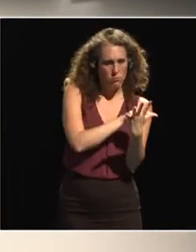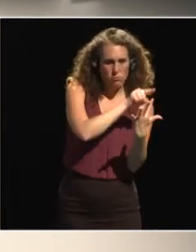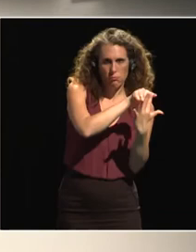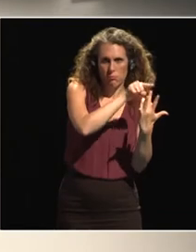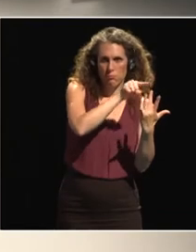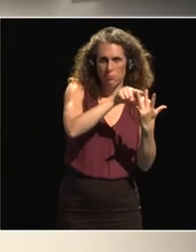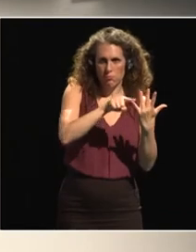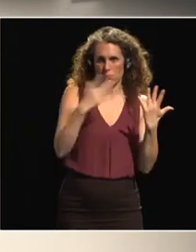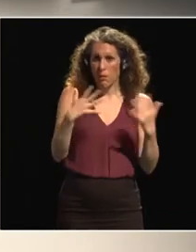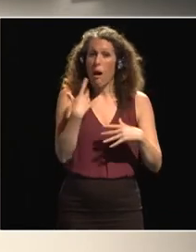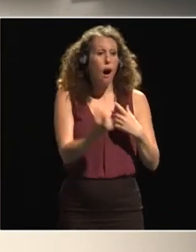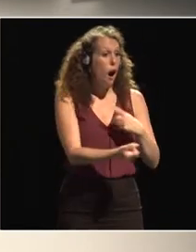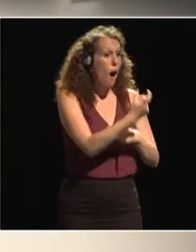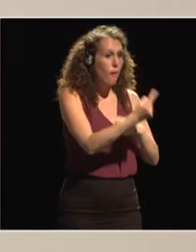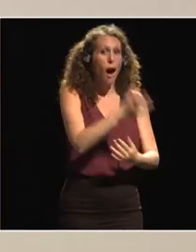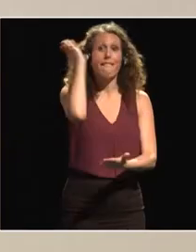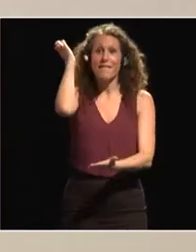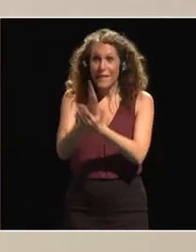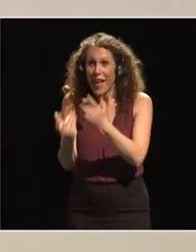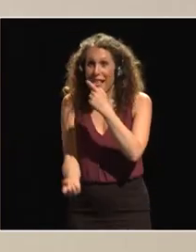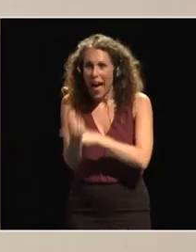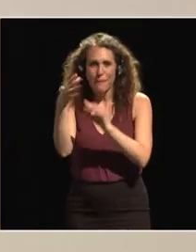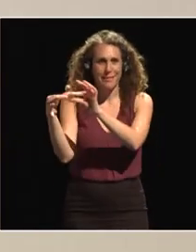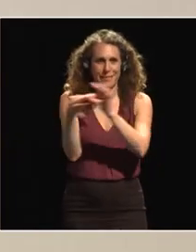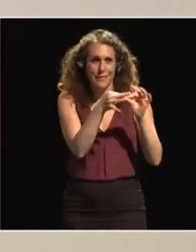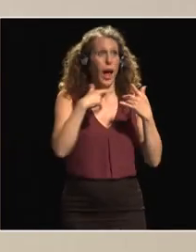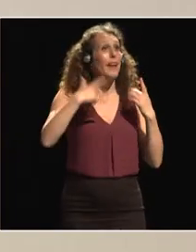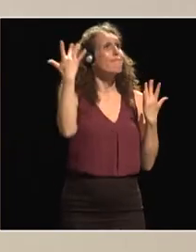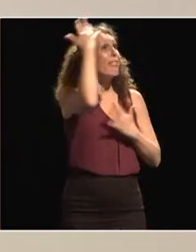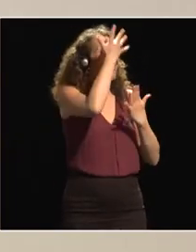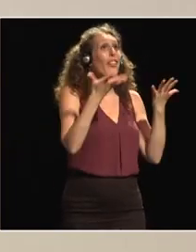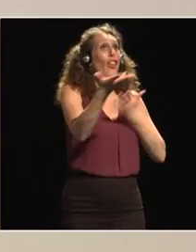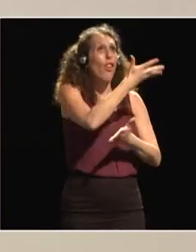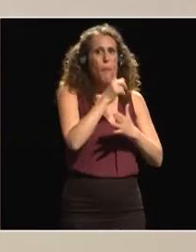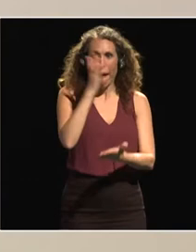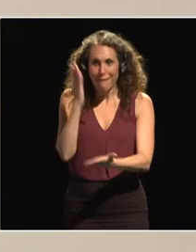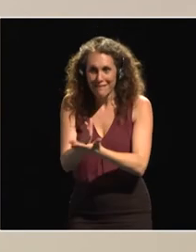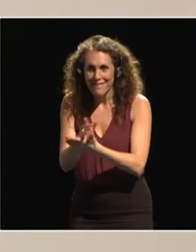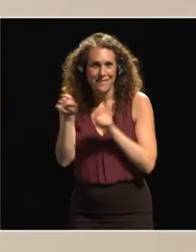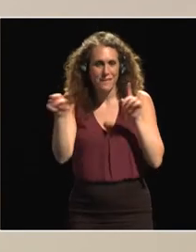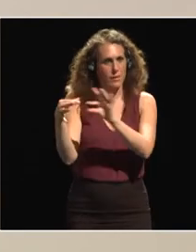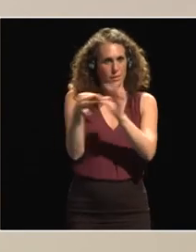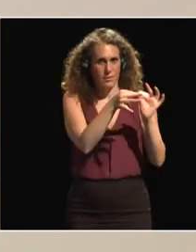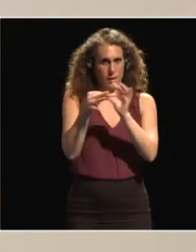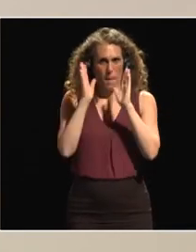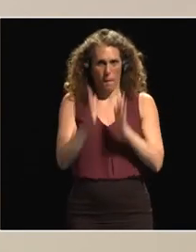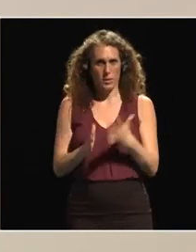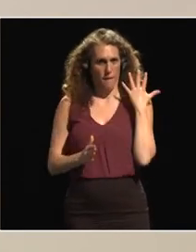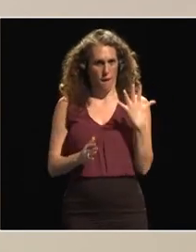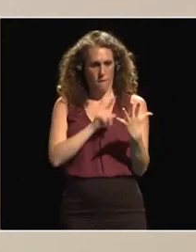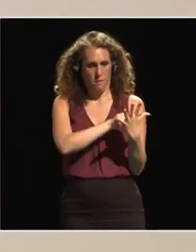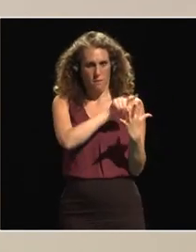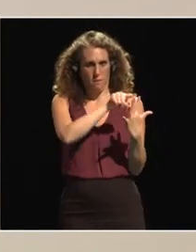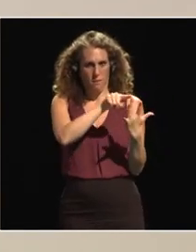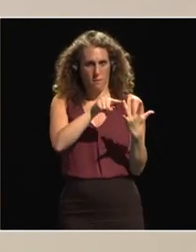between opportunity and reality between the theory and the practice and these five areas I believe can deepen our